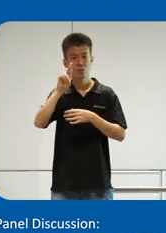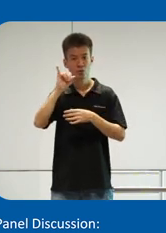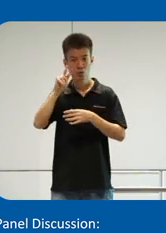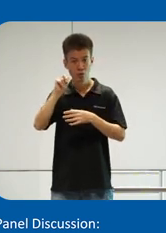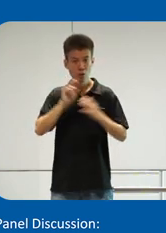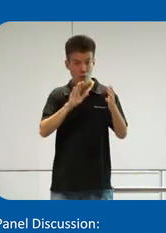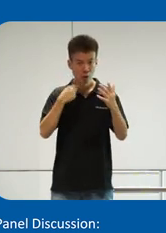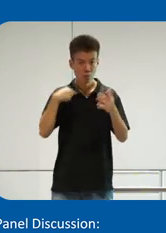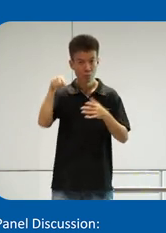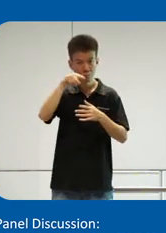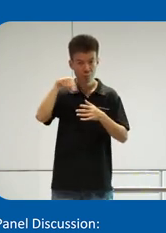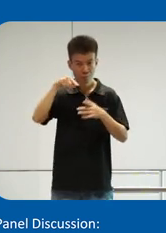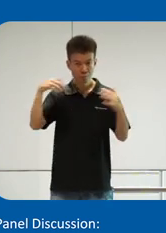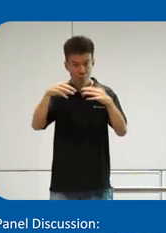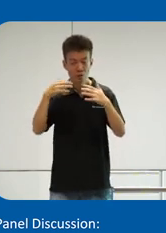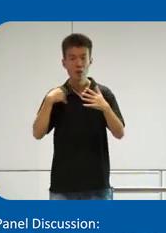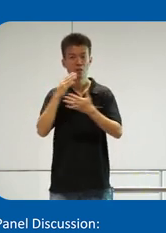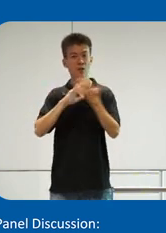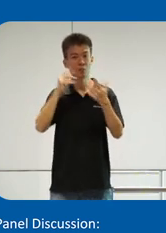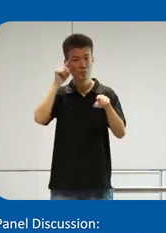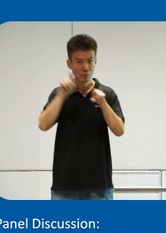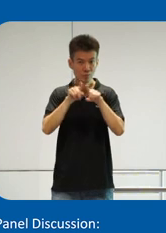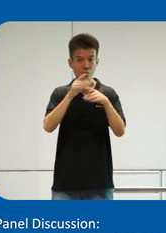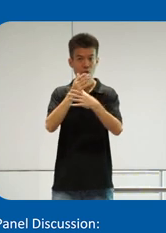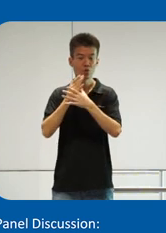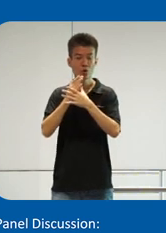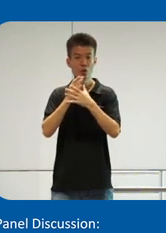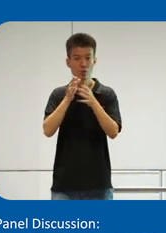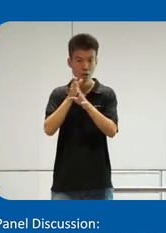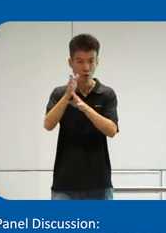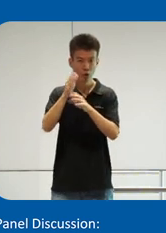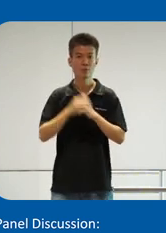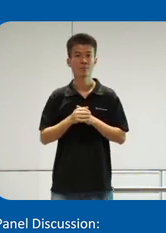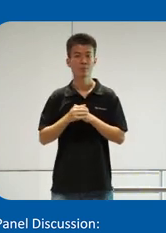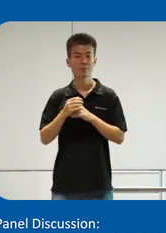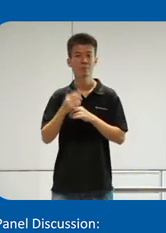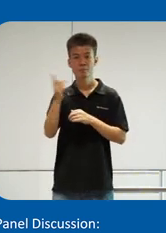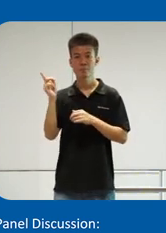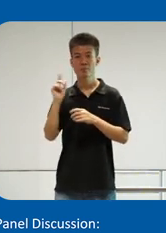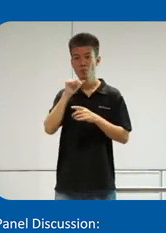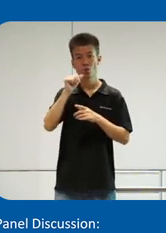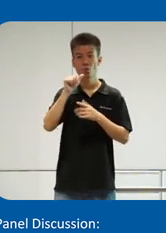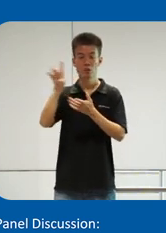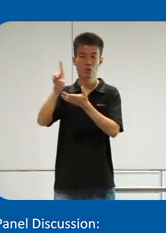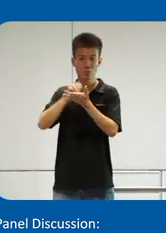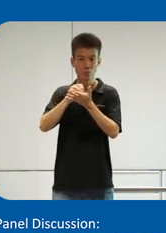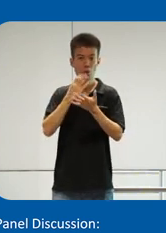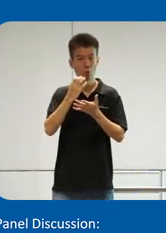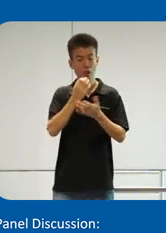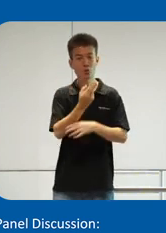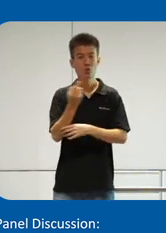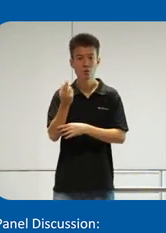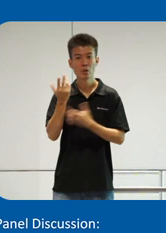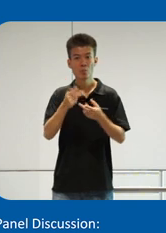How can we come together to have certain consensus, certain shared direction, so that we do not duplicate and waste resources